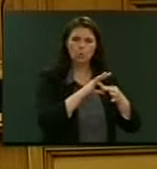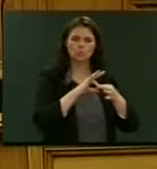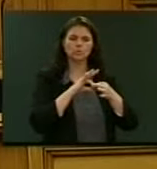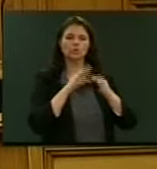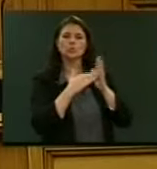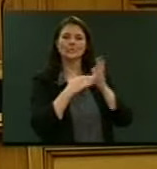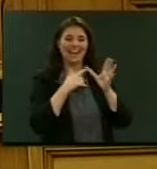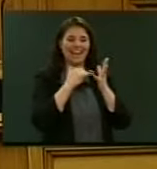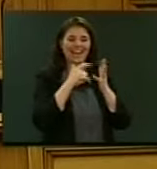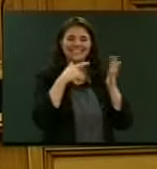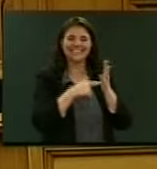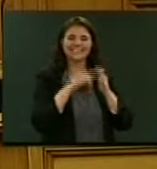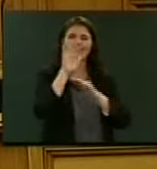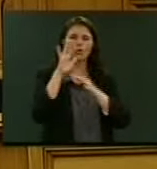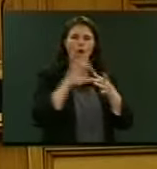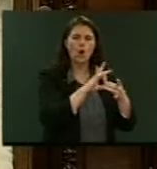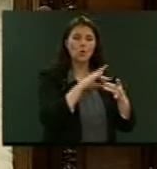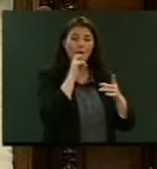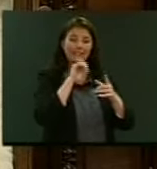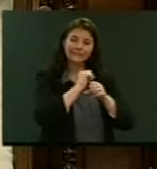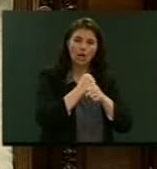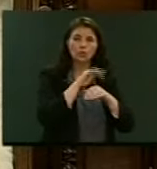Zealand-owned assets? And if not, why not?